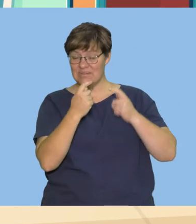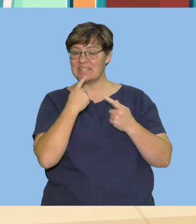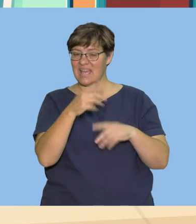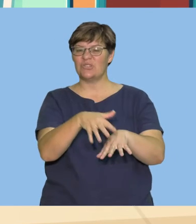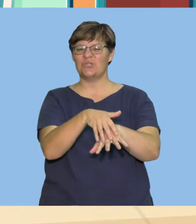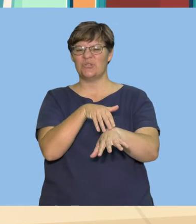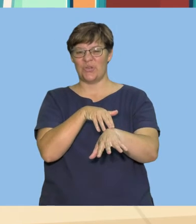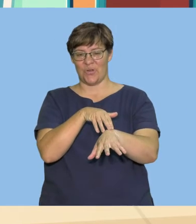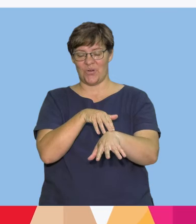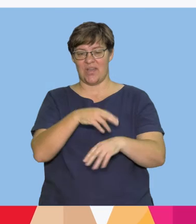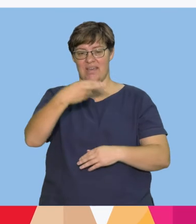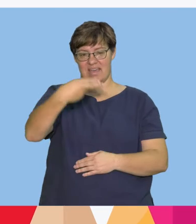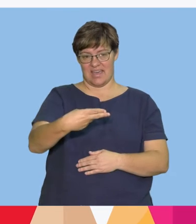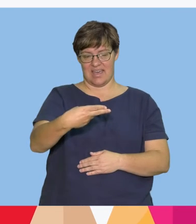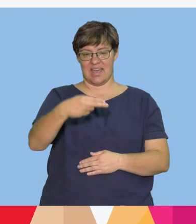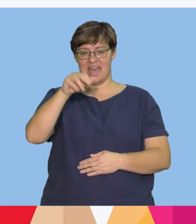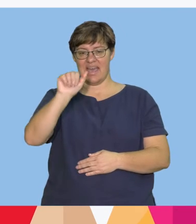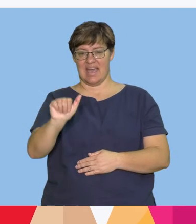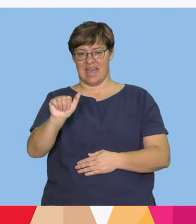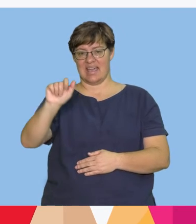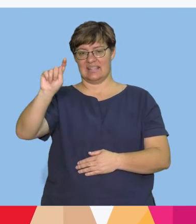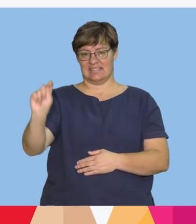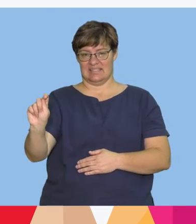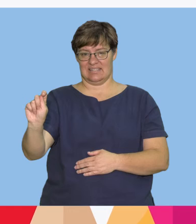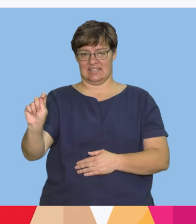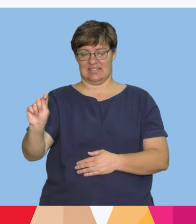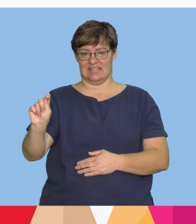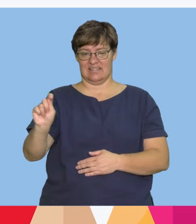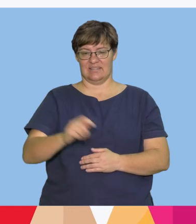slowly. H A T